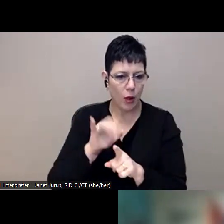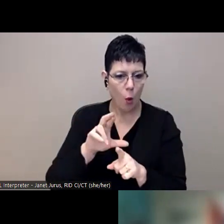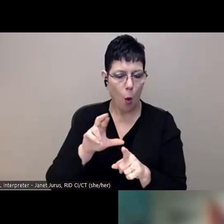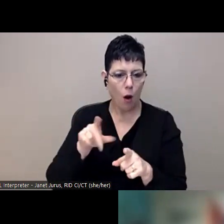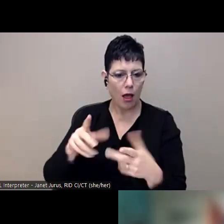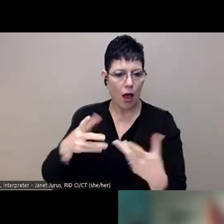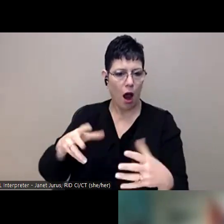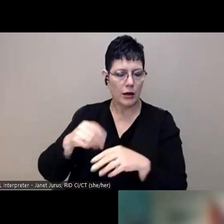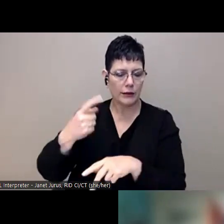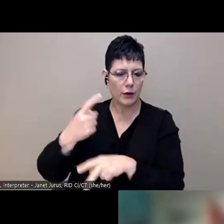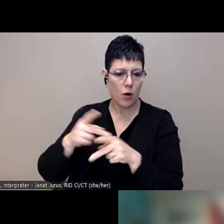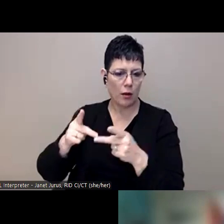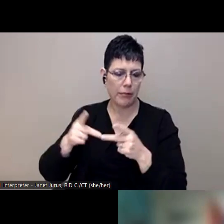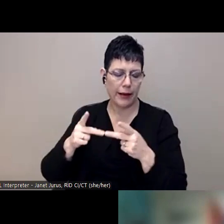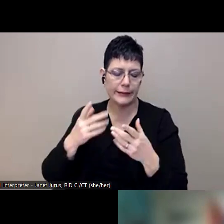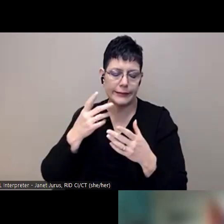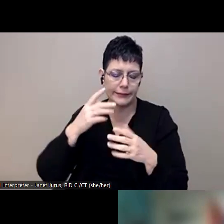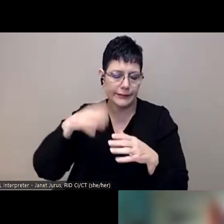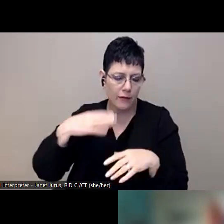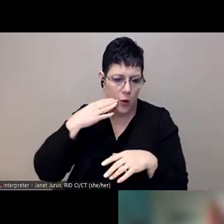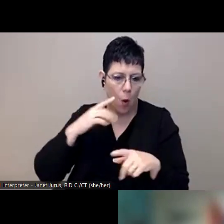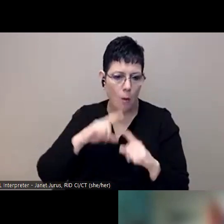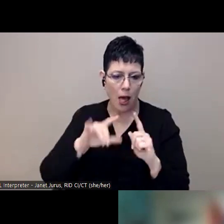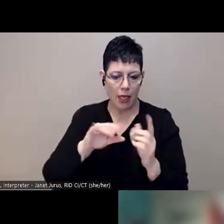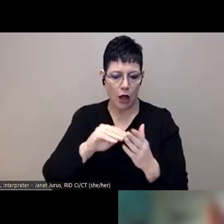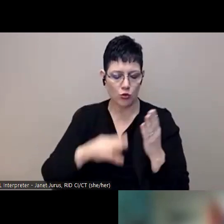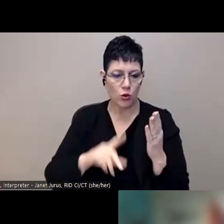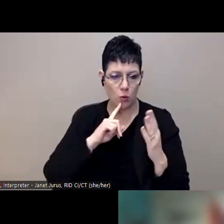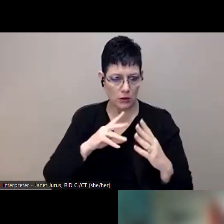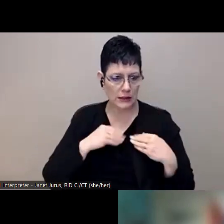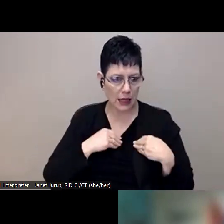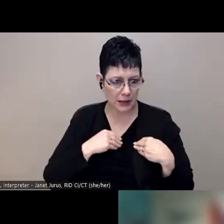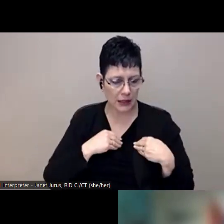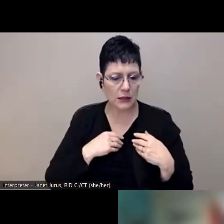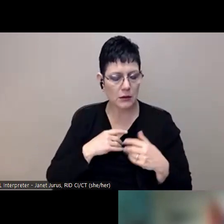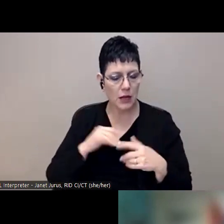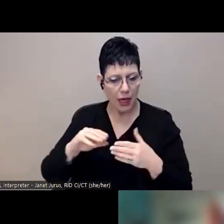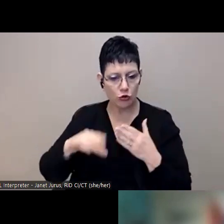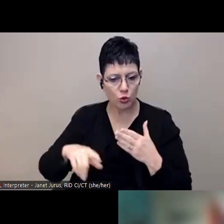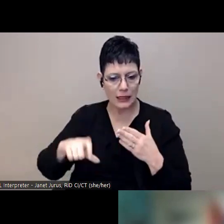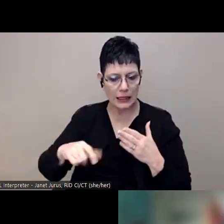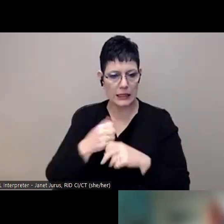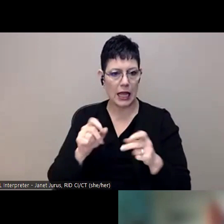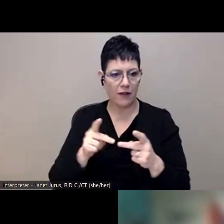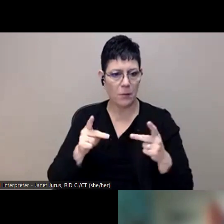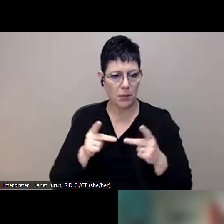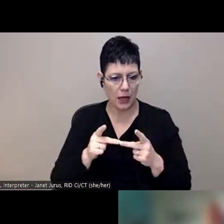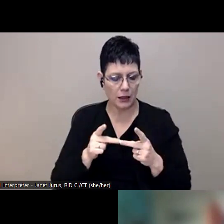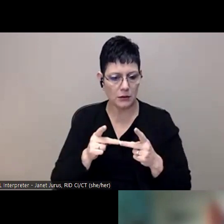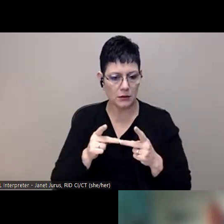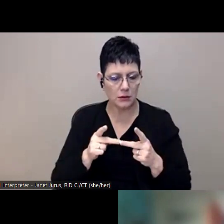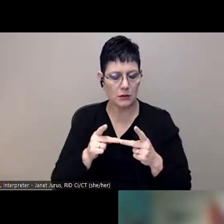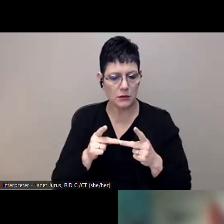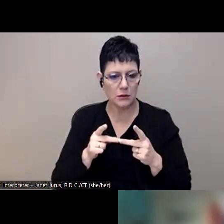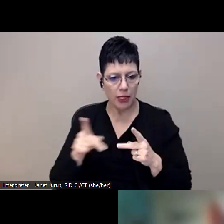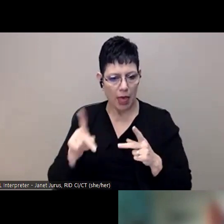were in a healthier place at that time. Um, but that student was, that was what they needed. They needed a place where they could be their full self